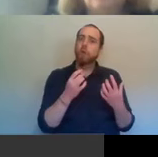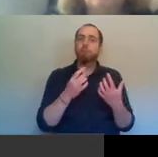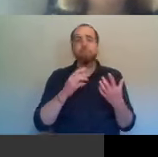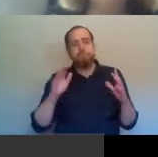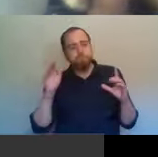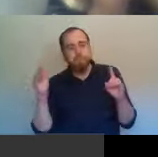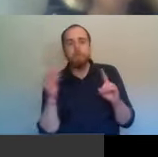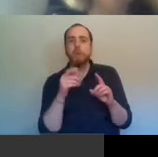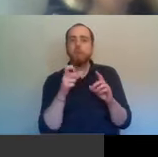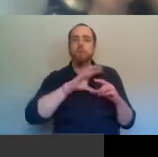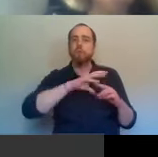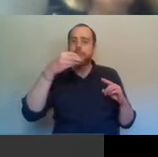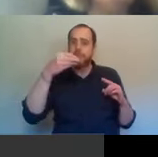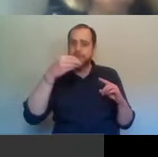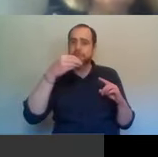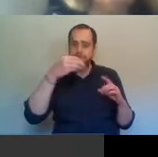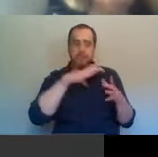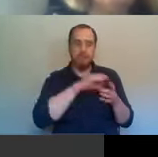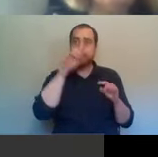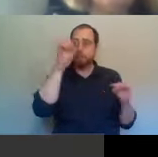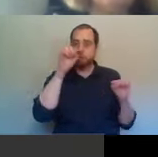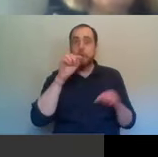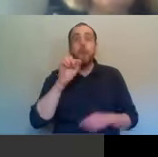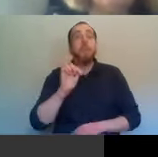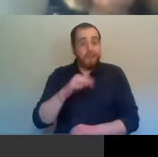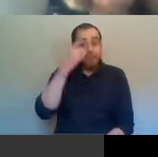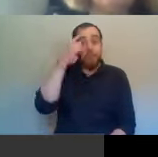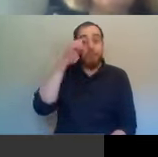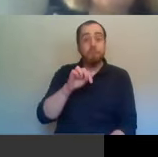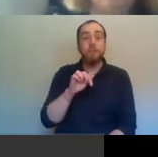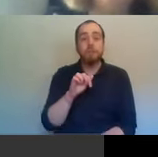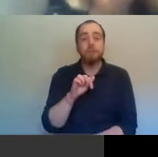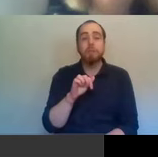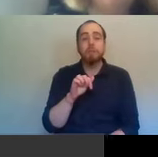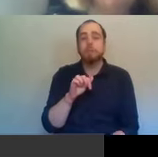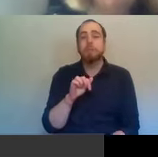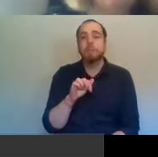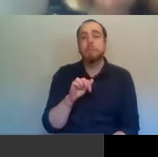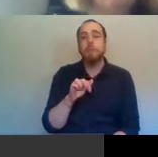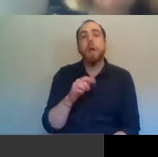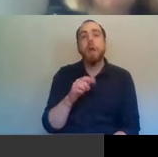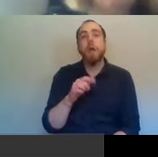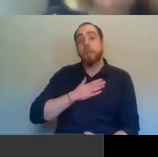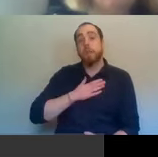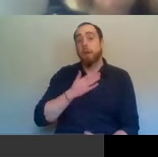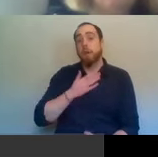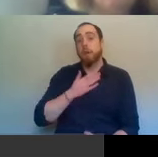whoever asked that question had the plural of the two Irlands, because growing up in the South,